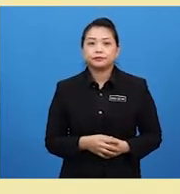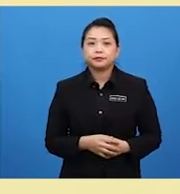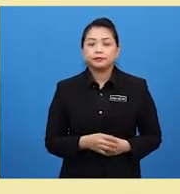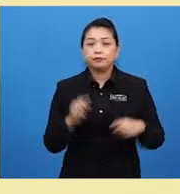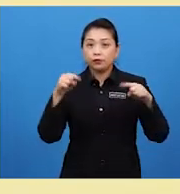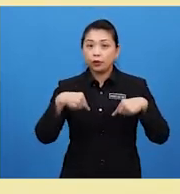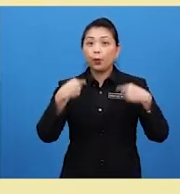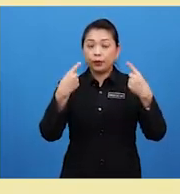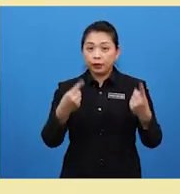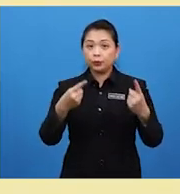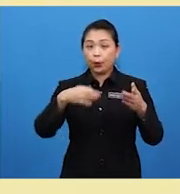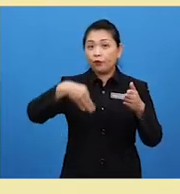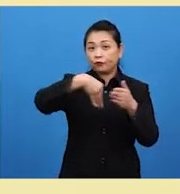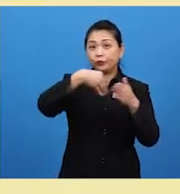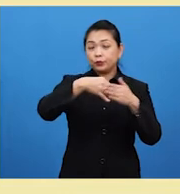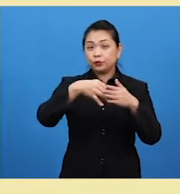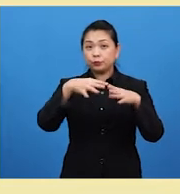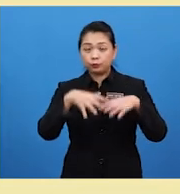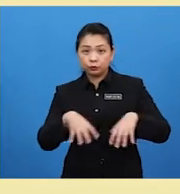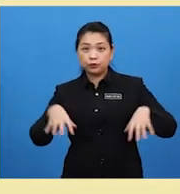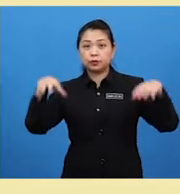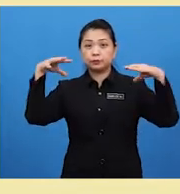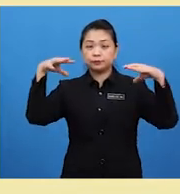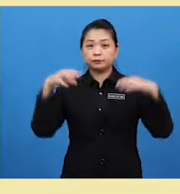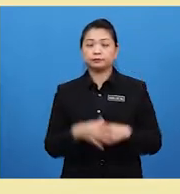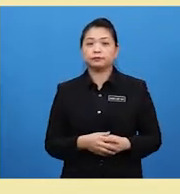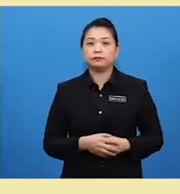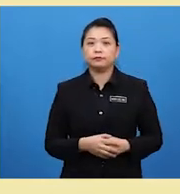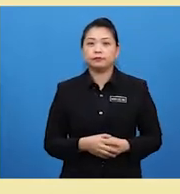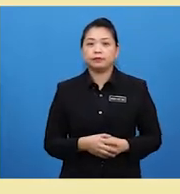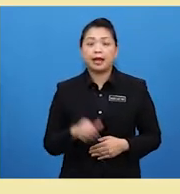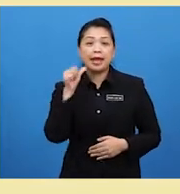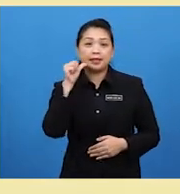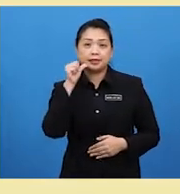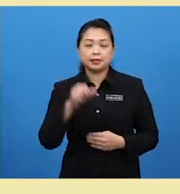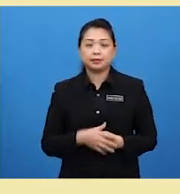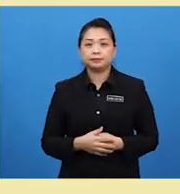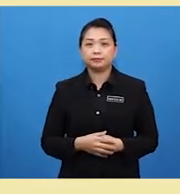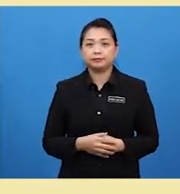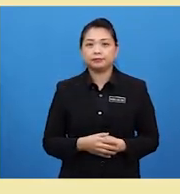Going to a football museum Alice